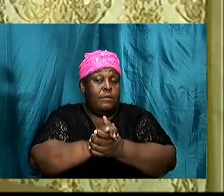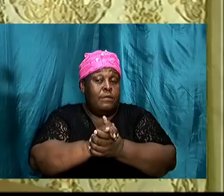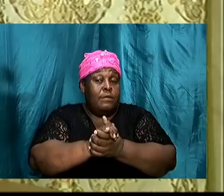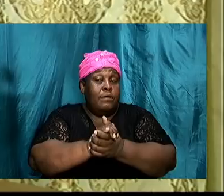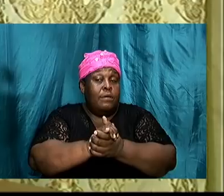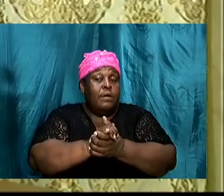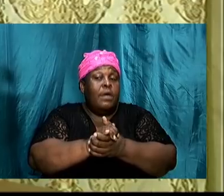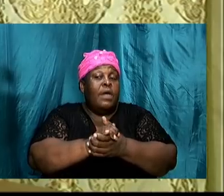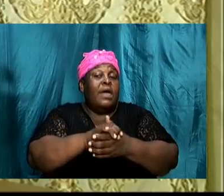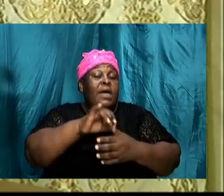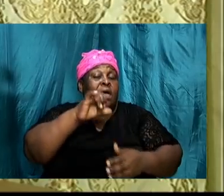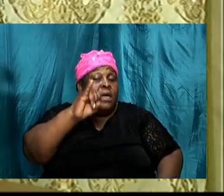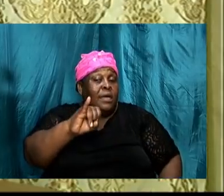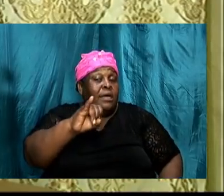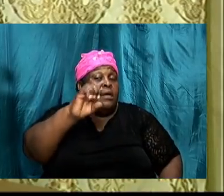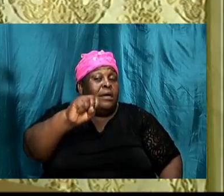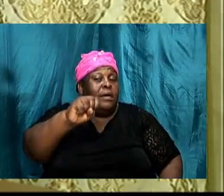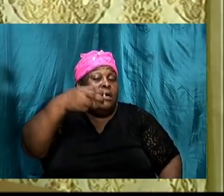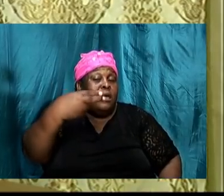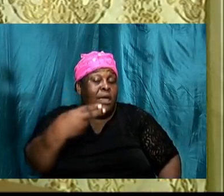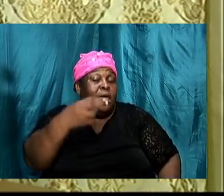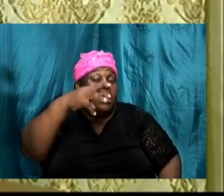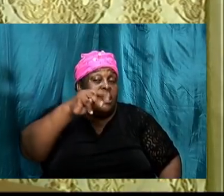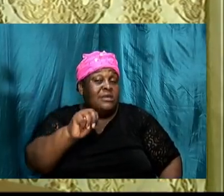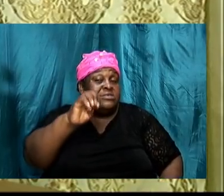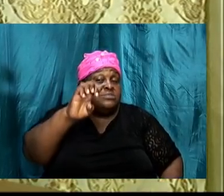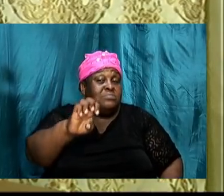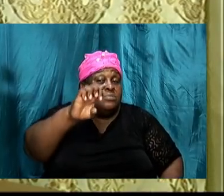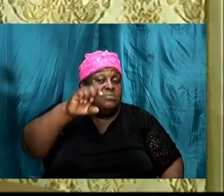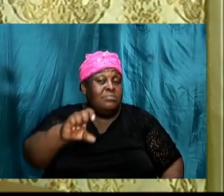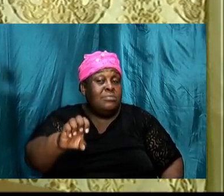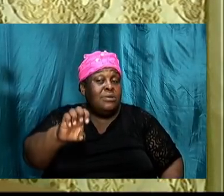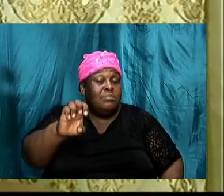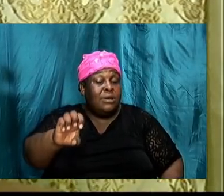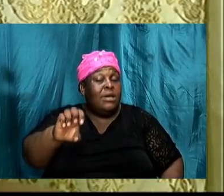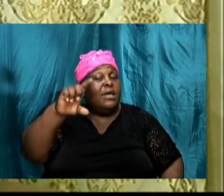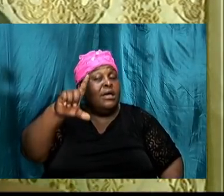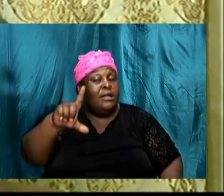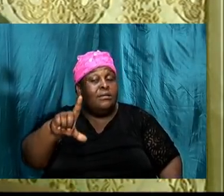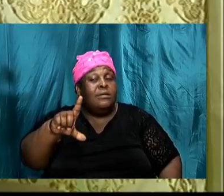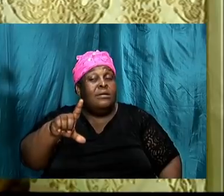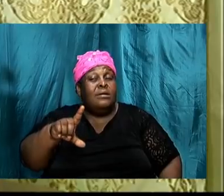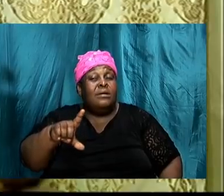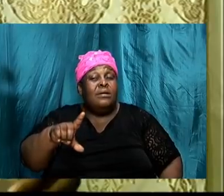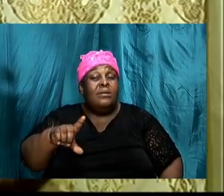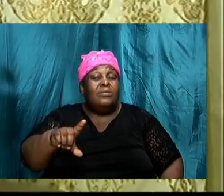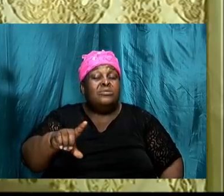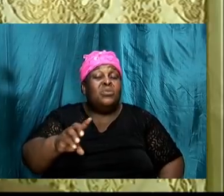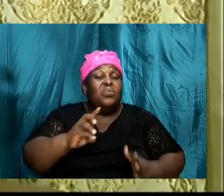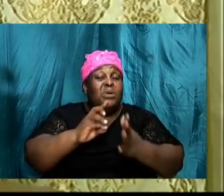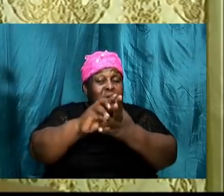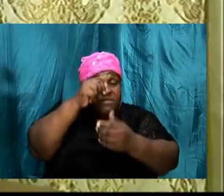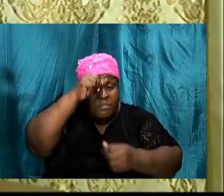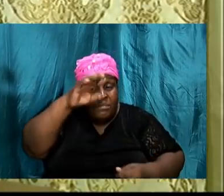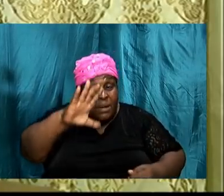Isaac was the son of the free woman after the will of God.